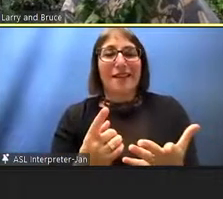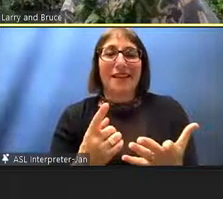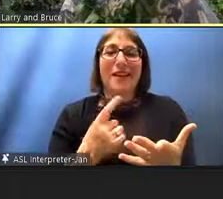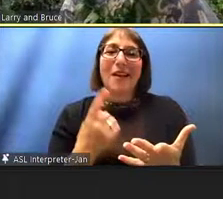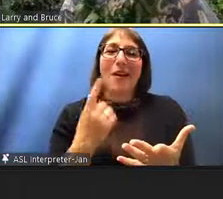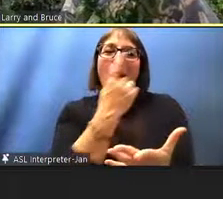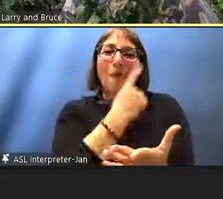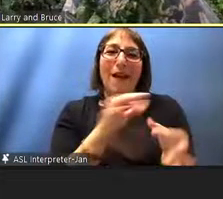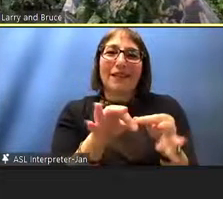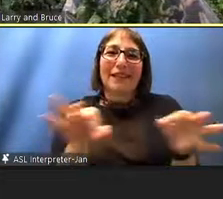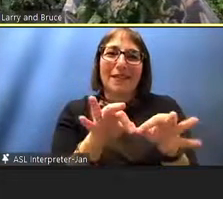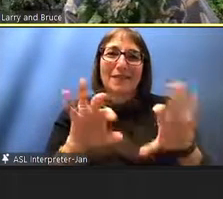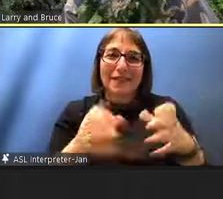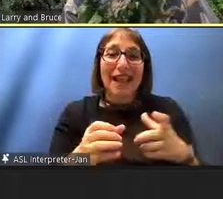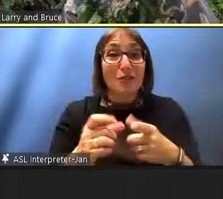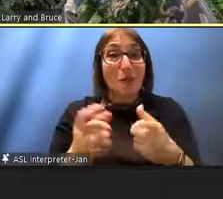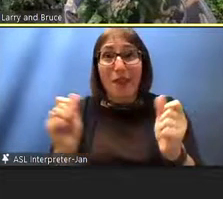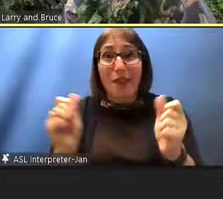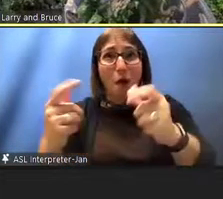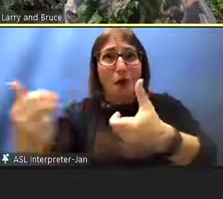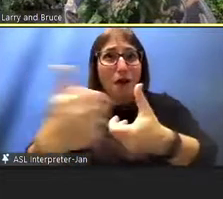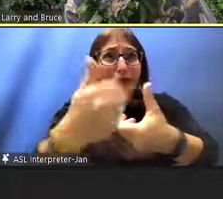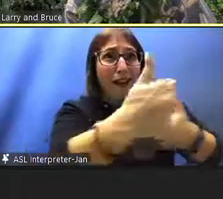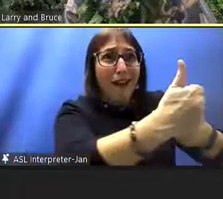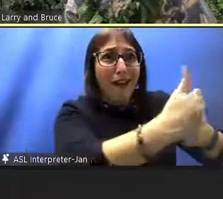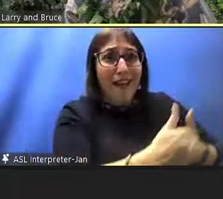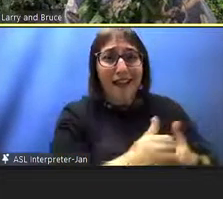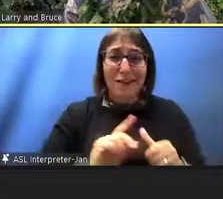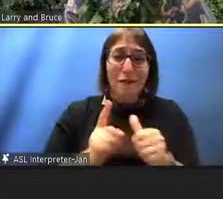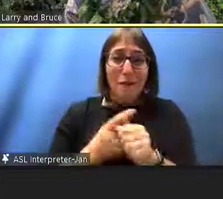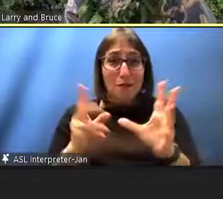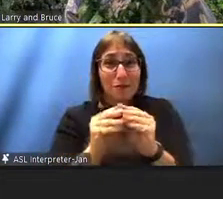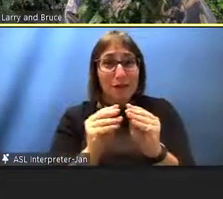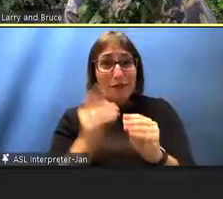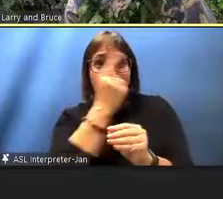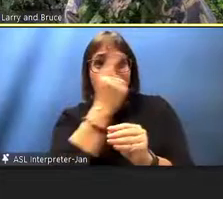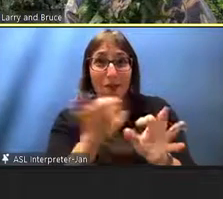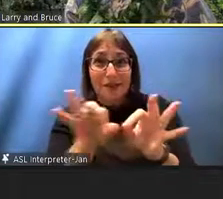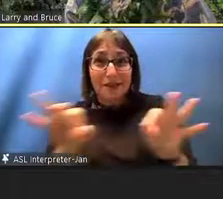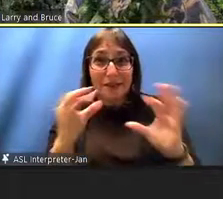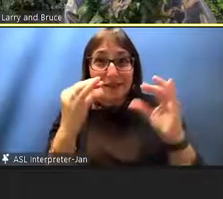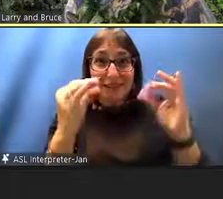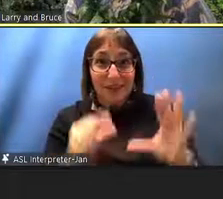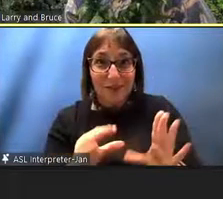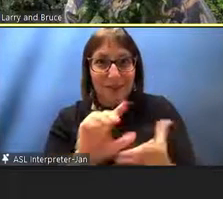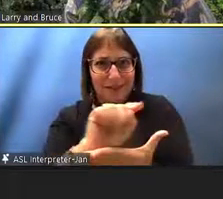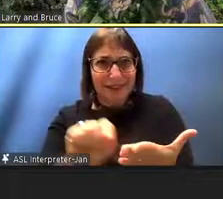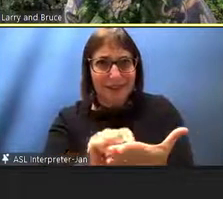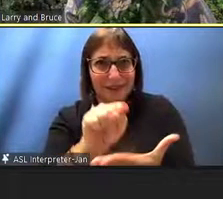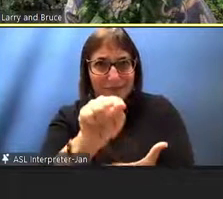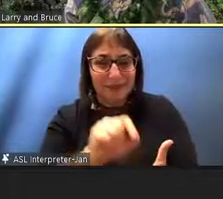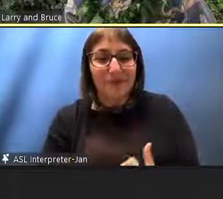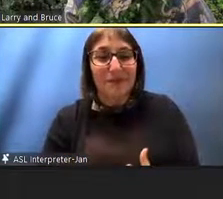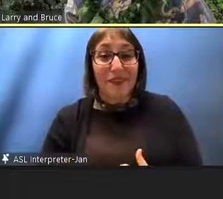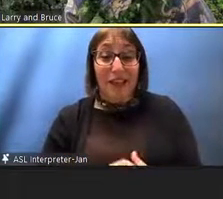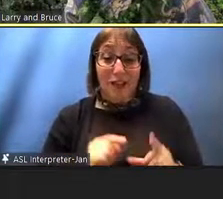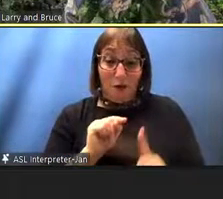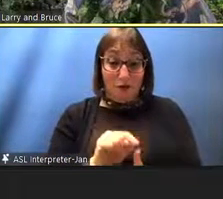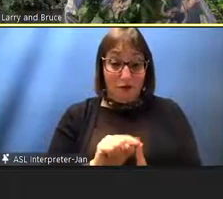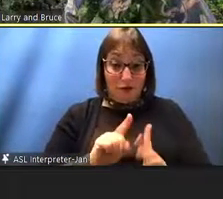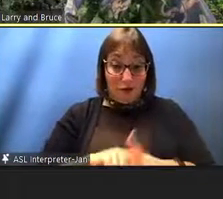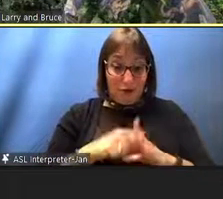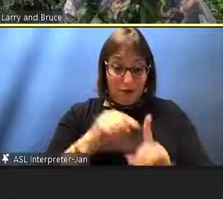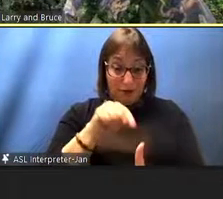first meeting of hawaiian language teachers and so from this teaching of hawaiian as i mentioned it